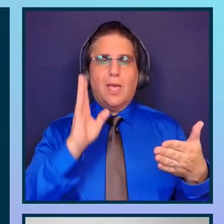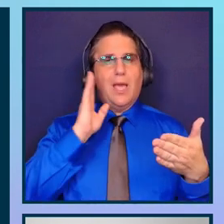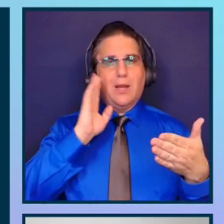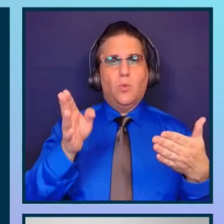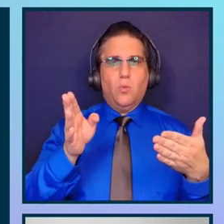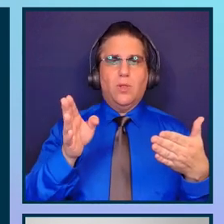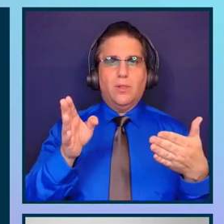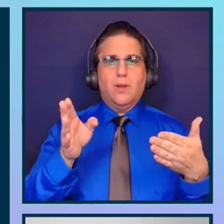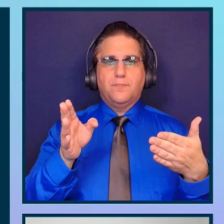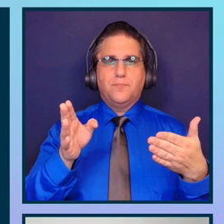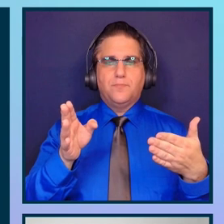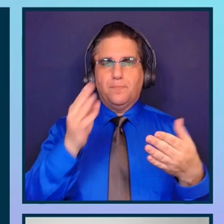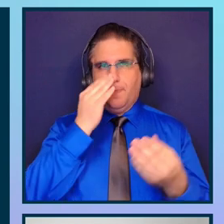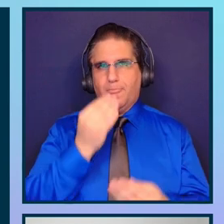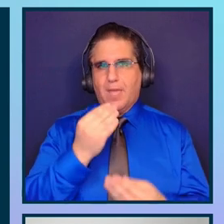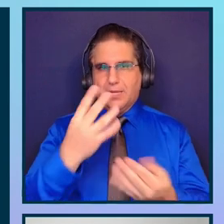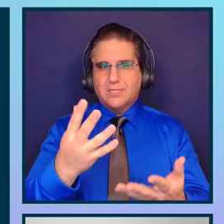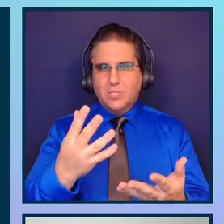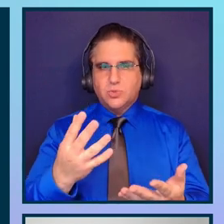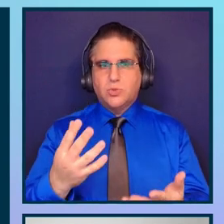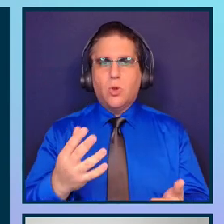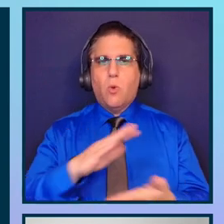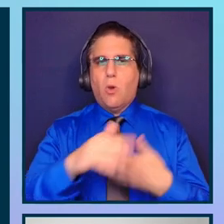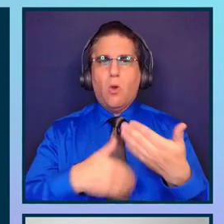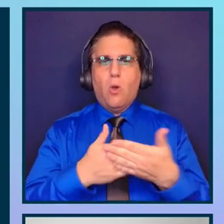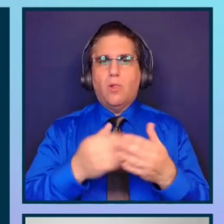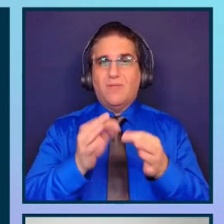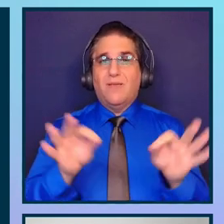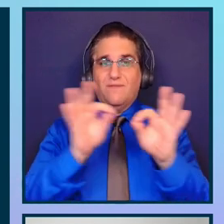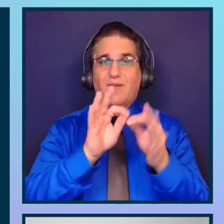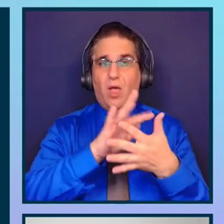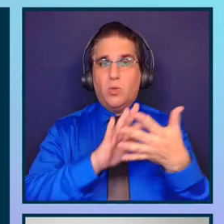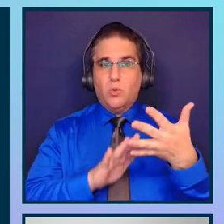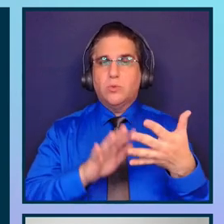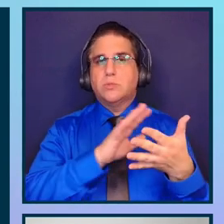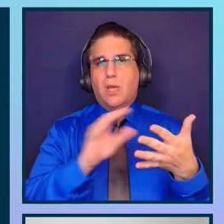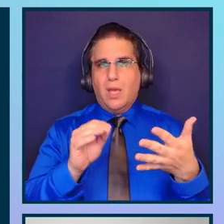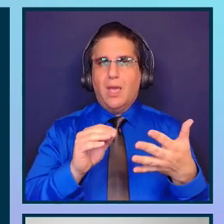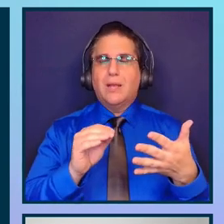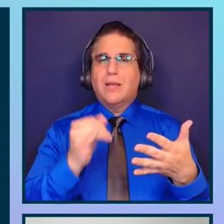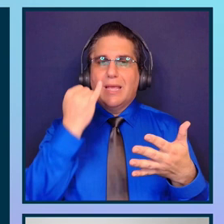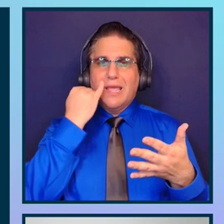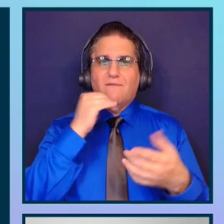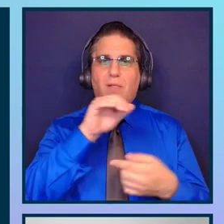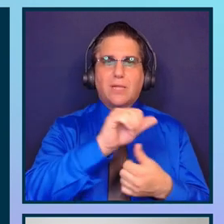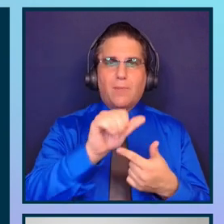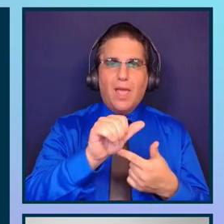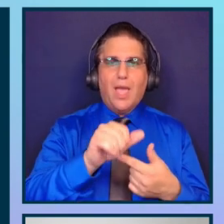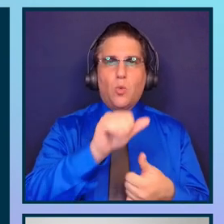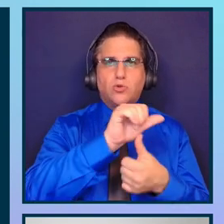tell you the contrast ratio values. And as well, it's going to evaluate if the AA or AAA